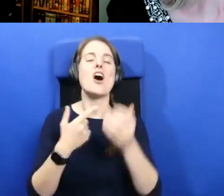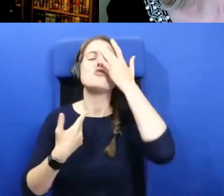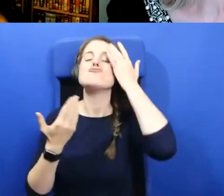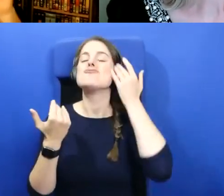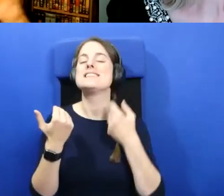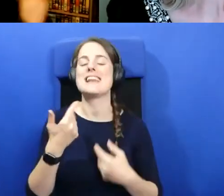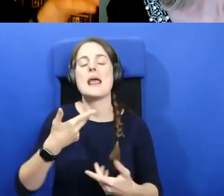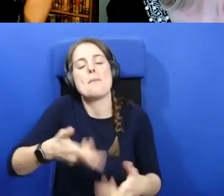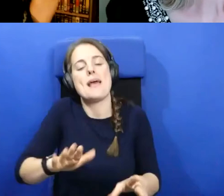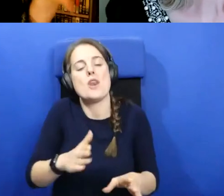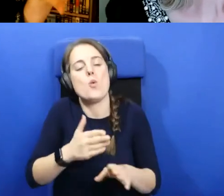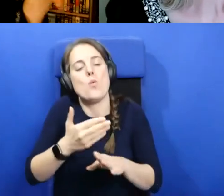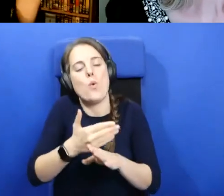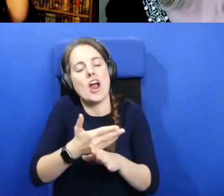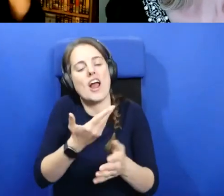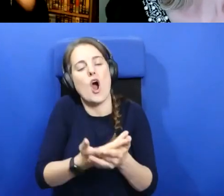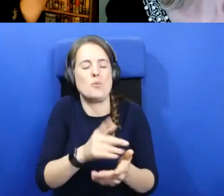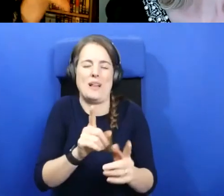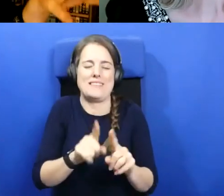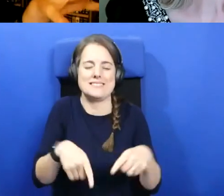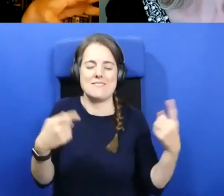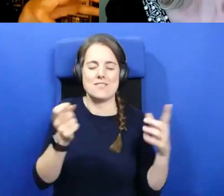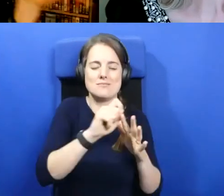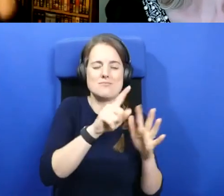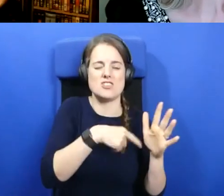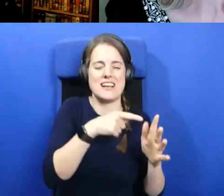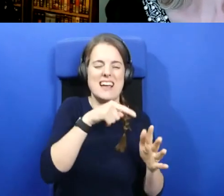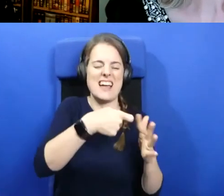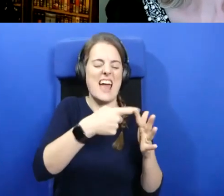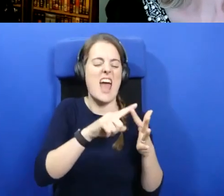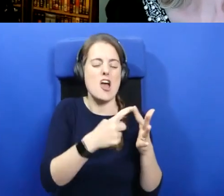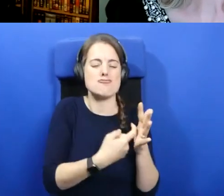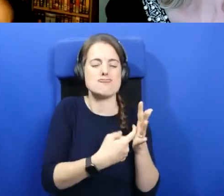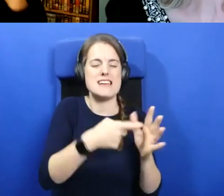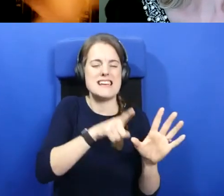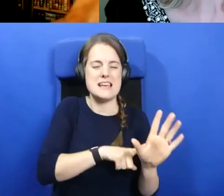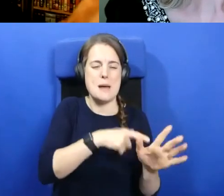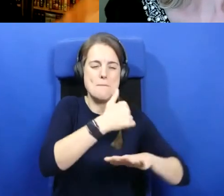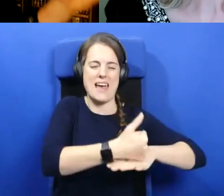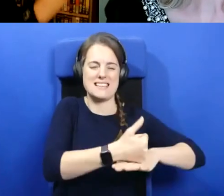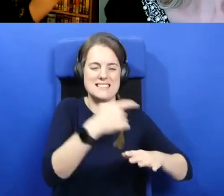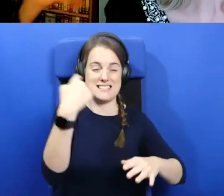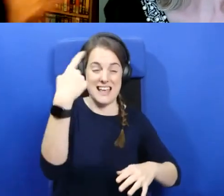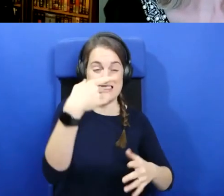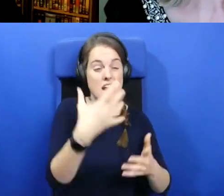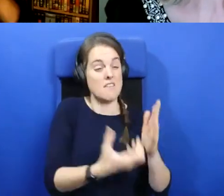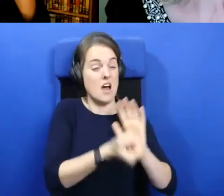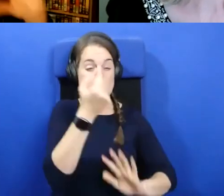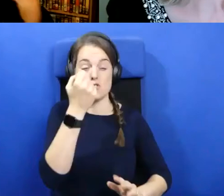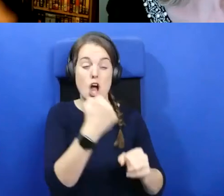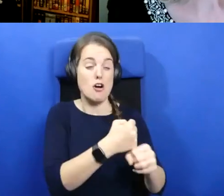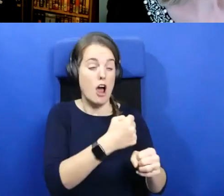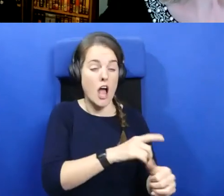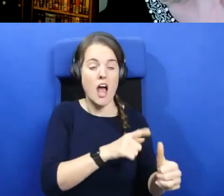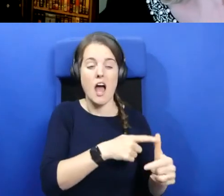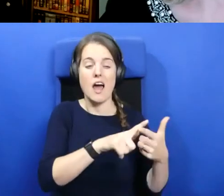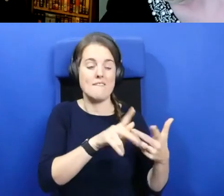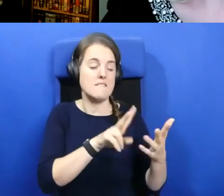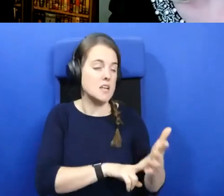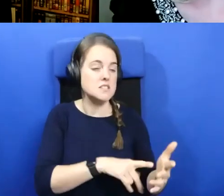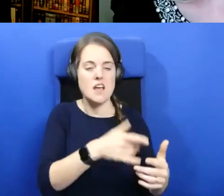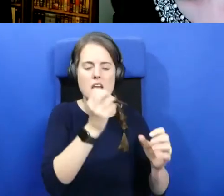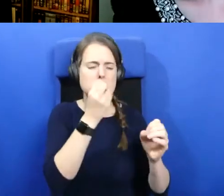was there something, something different, but it was sort of Kerry based saints. And I found Erica in Valencia and I was delighted.